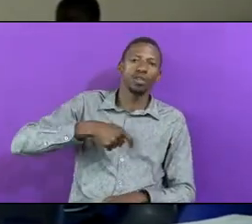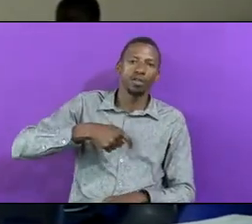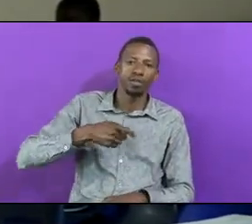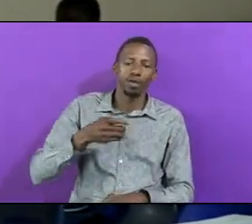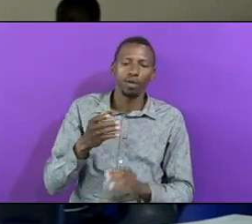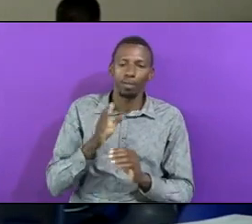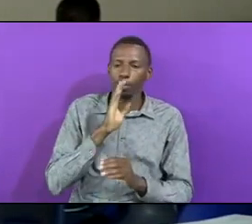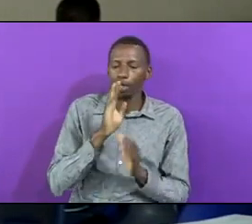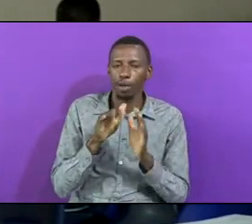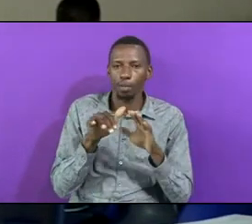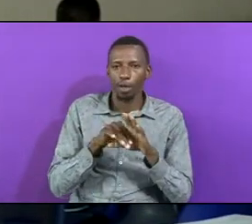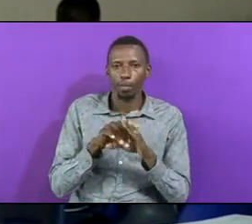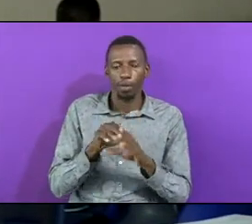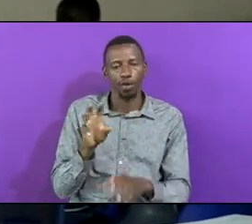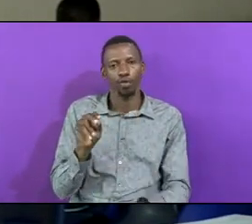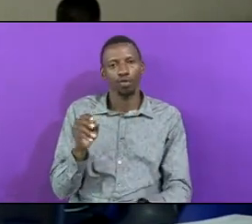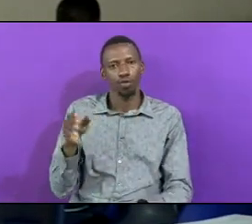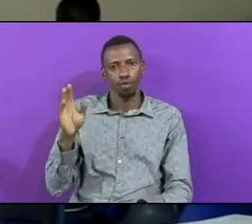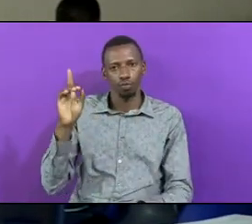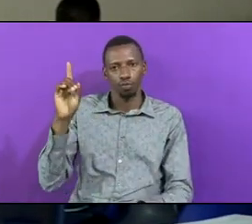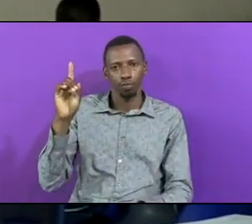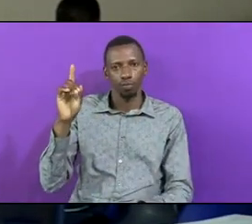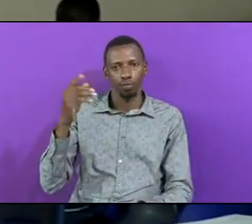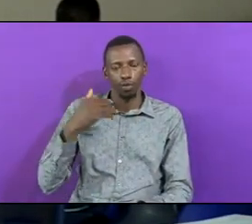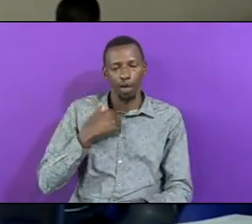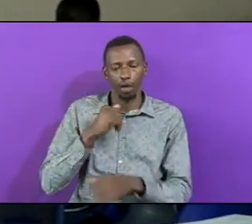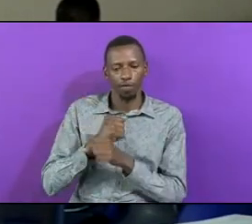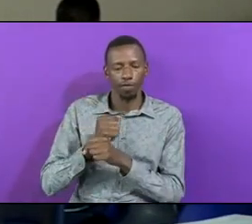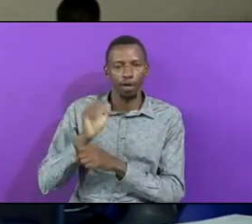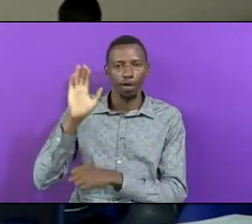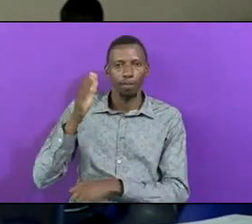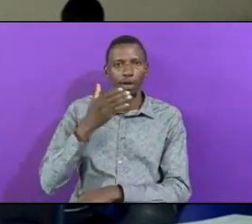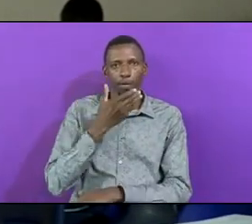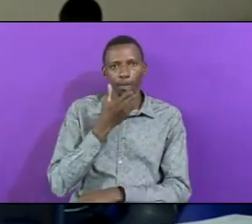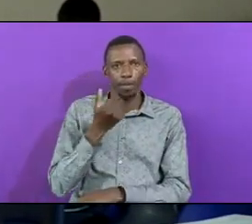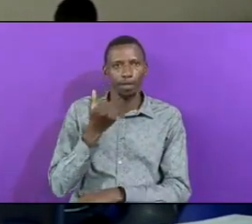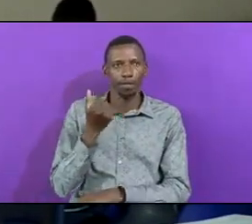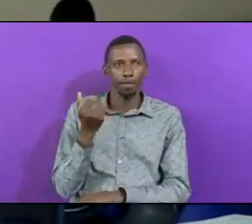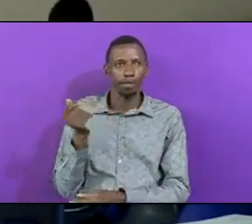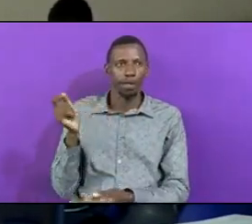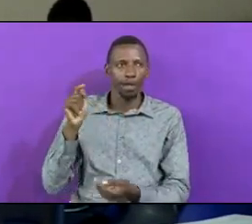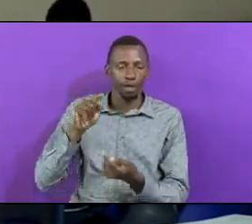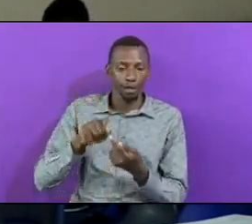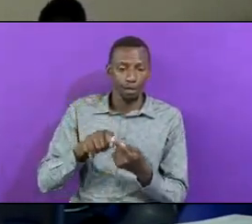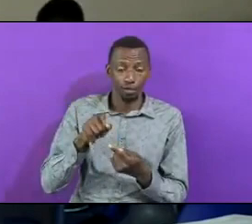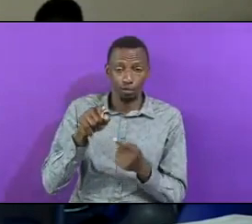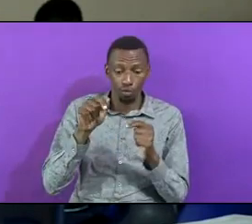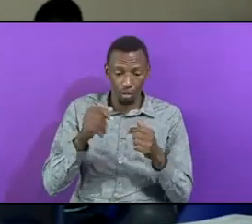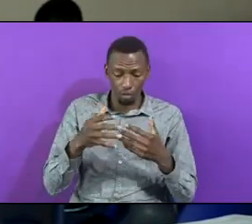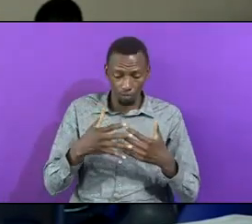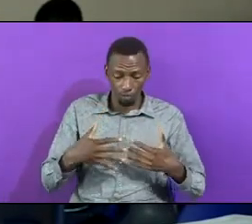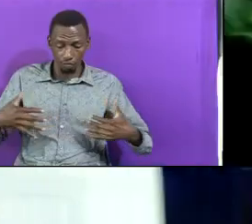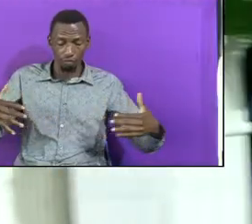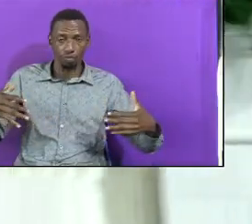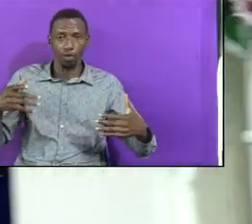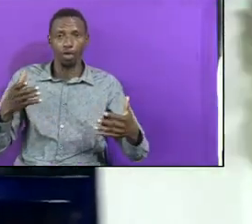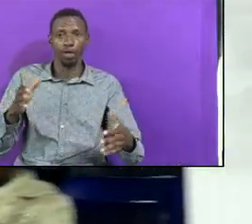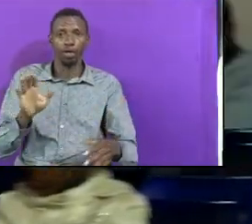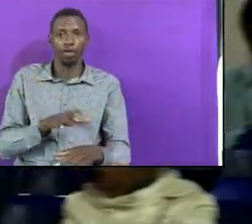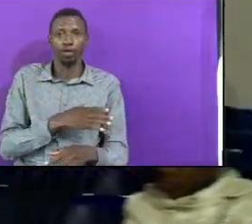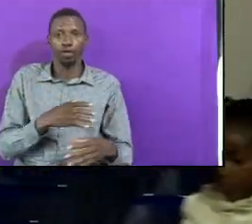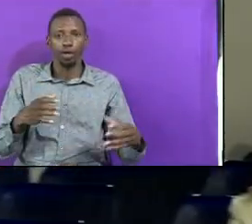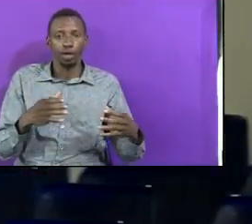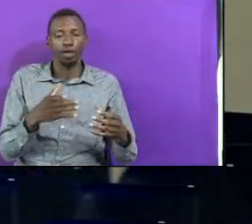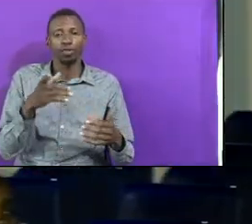It Is God He Has Done His Best Until You Can Line Up Here In The Choir It You Are Singing